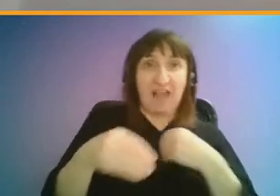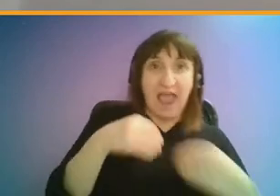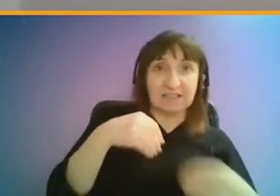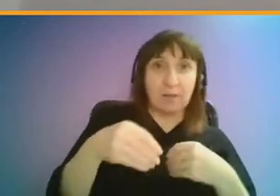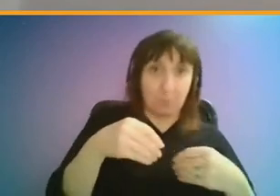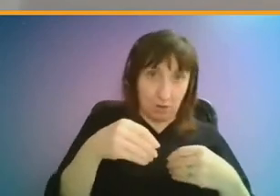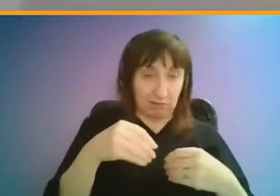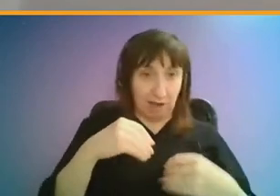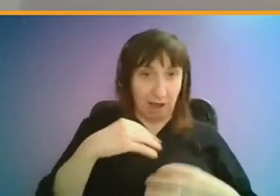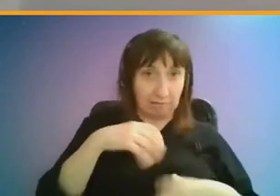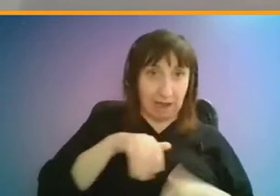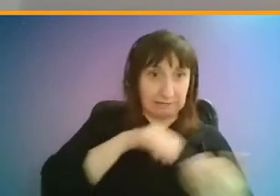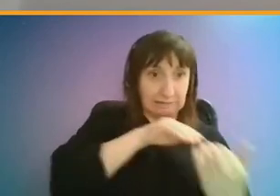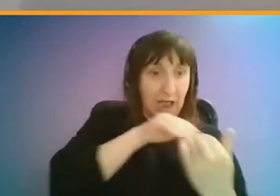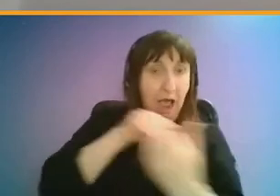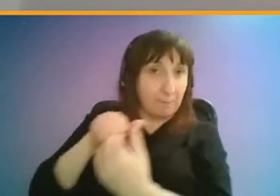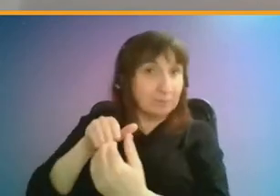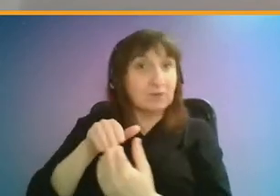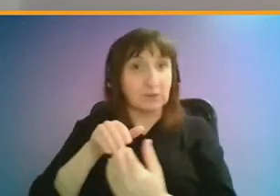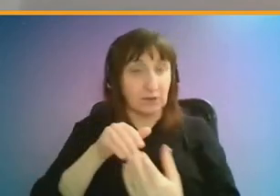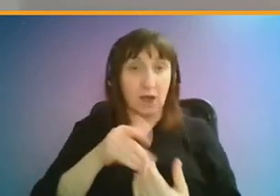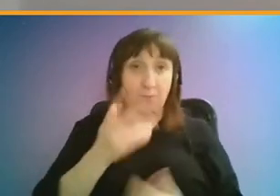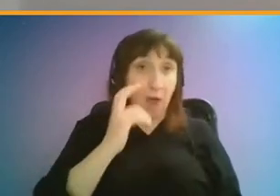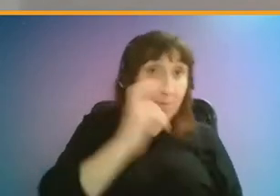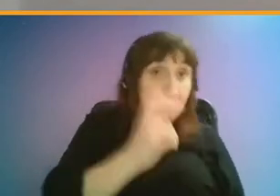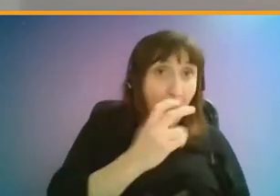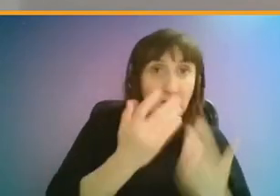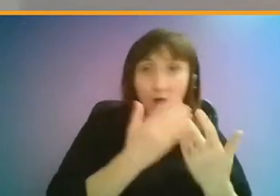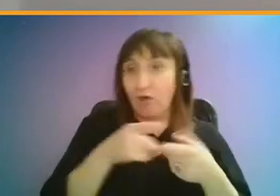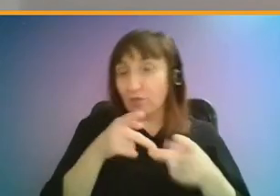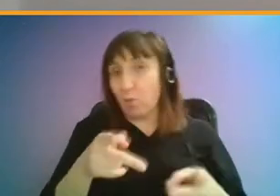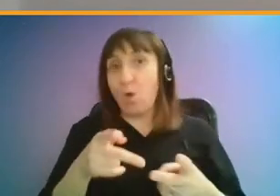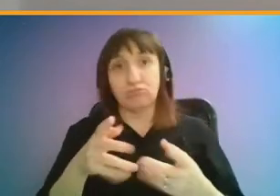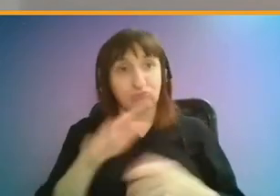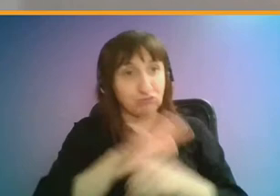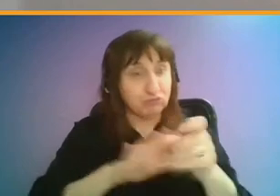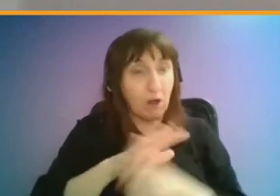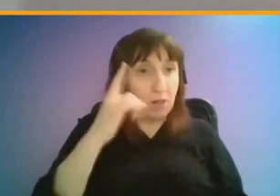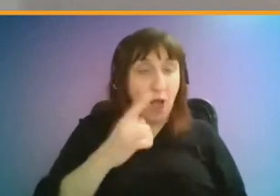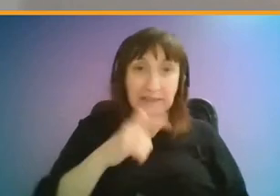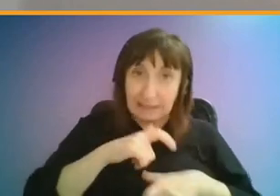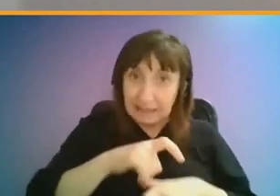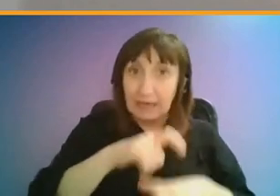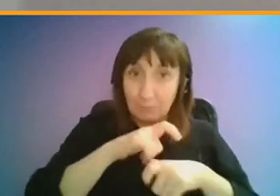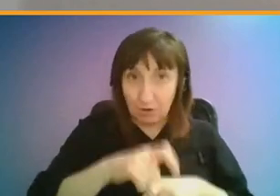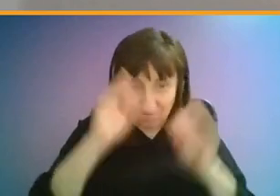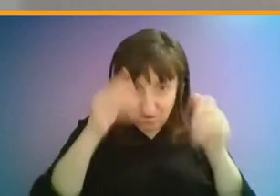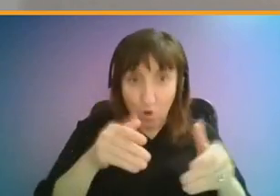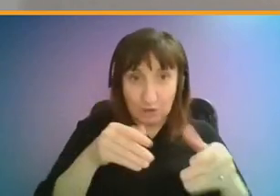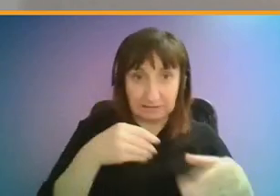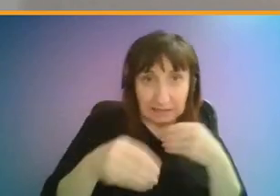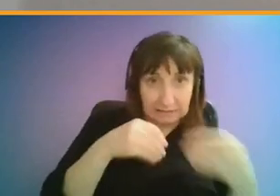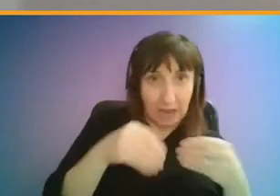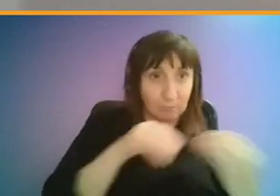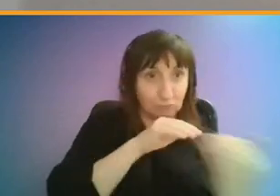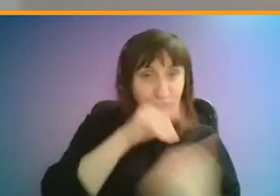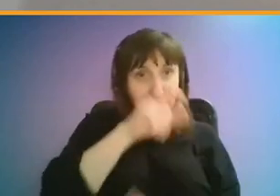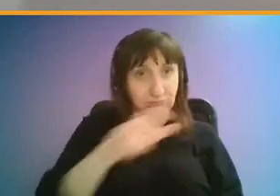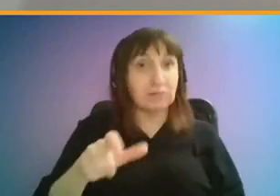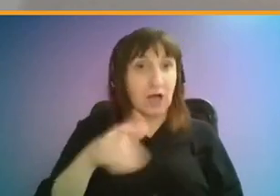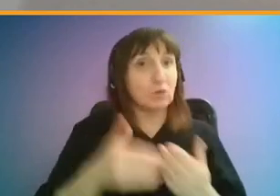able to adapt, whether it is by bus or other modes across London, and just keeping that kind of focus as we go ahead.